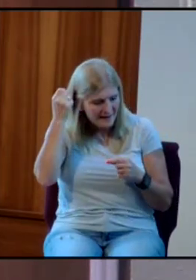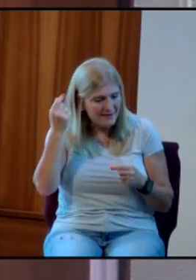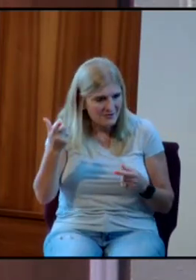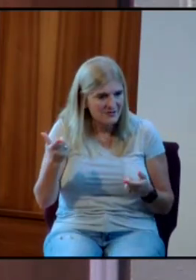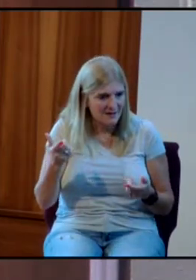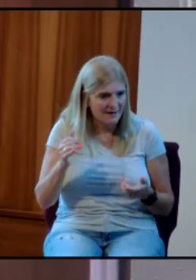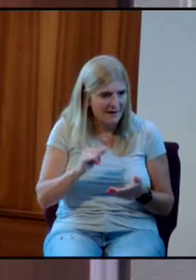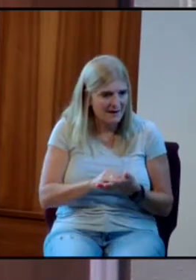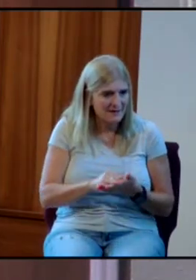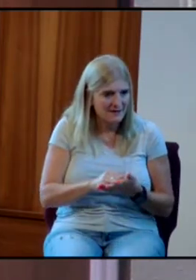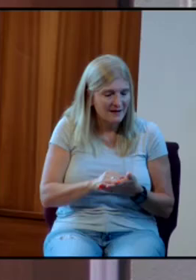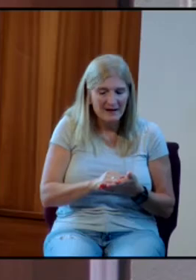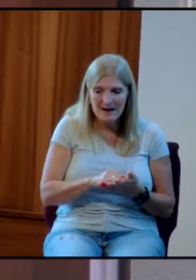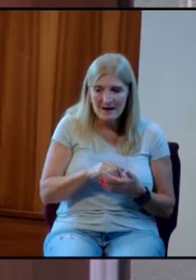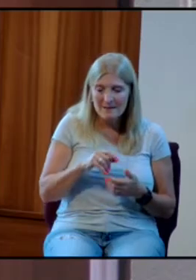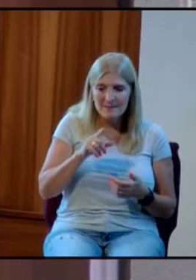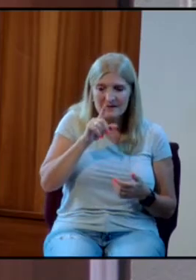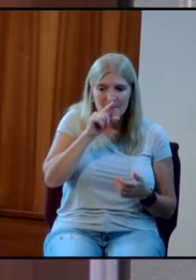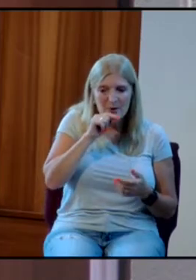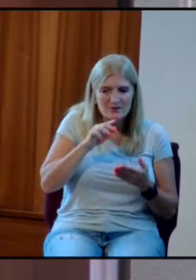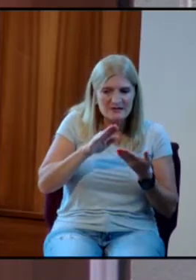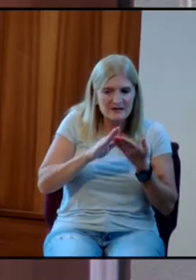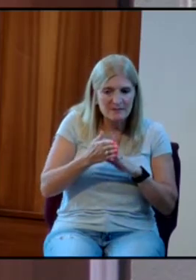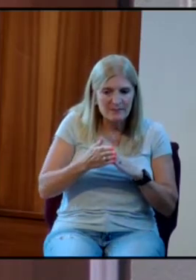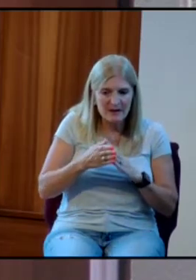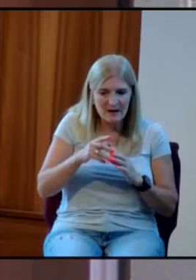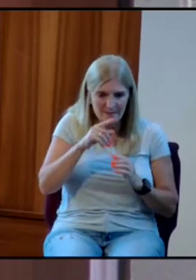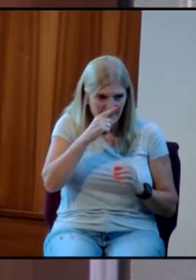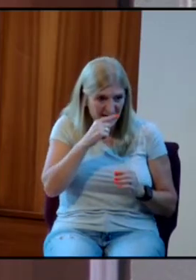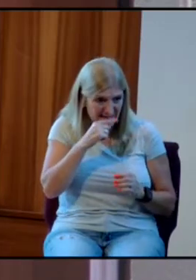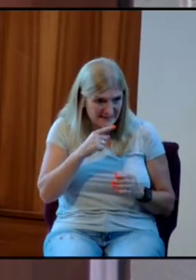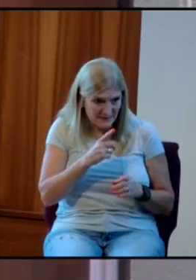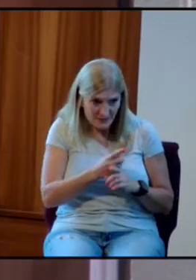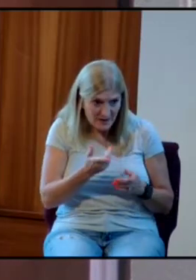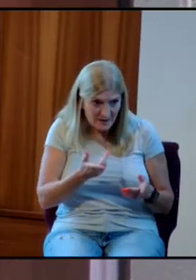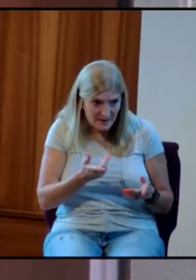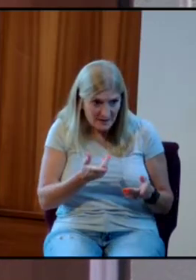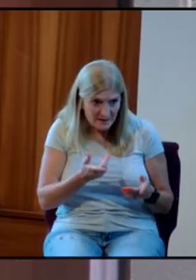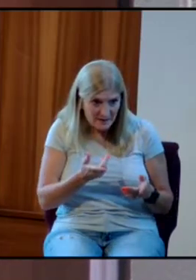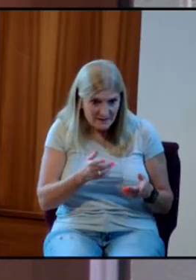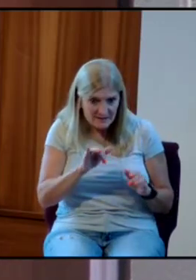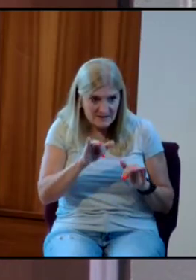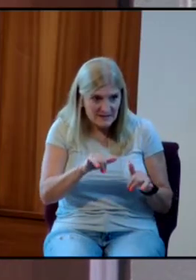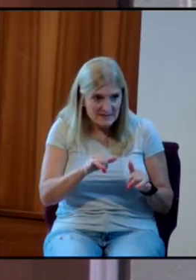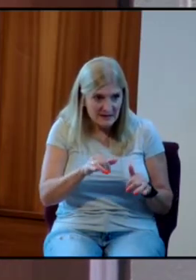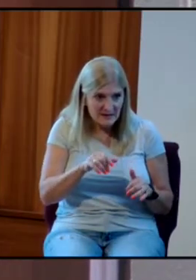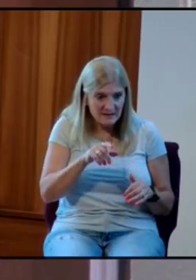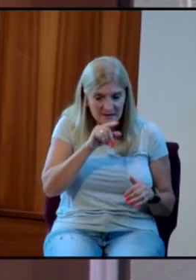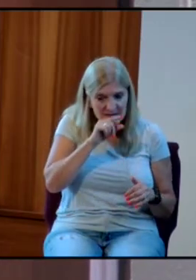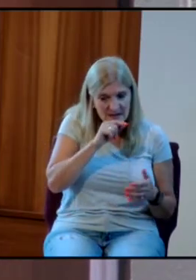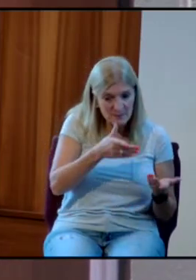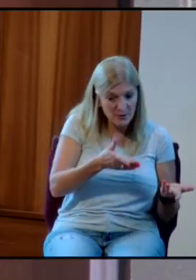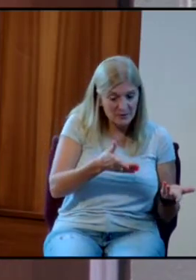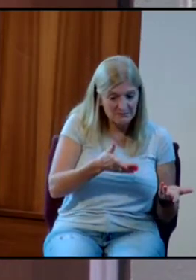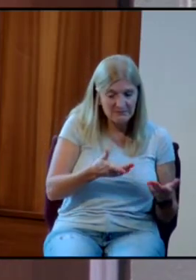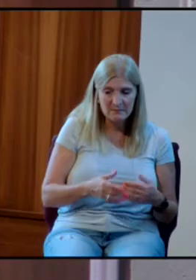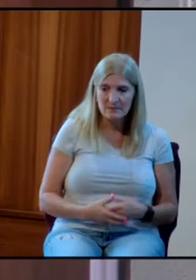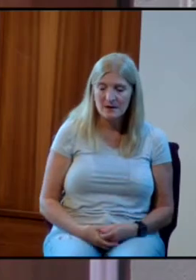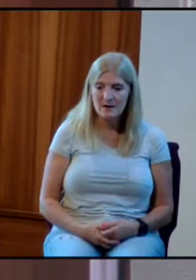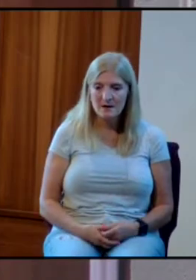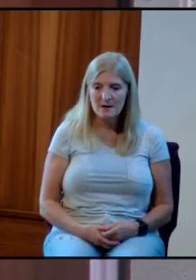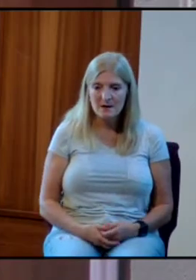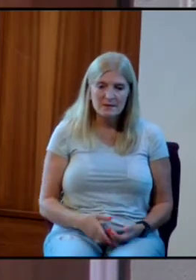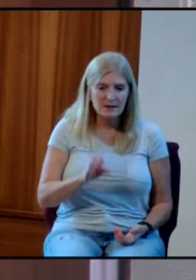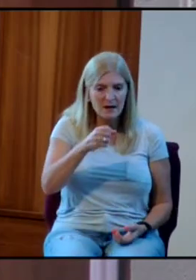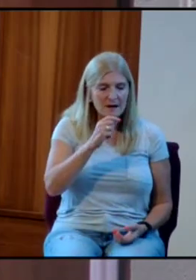The finches didn't turn into mice. They stayed finches. Do you see? Yeah, their